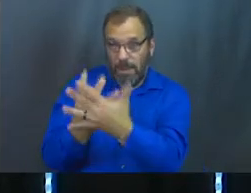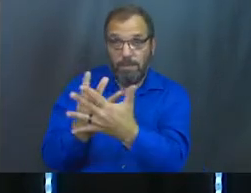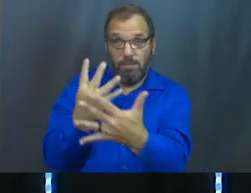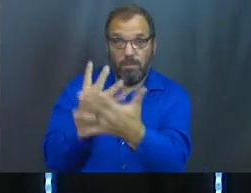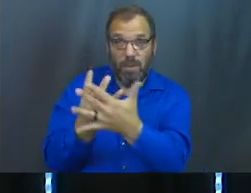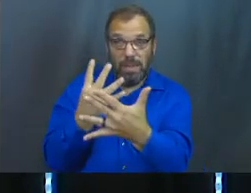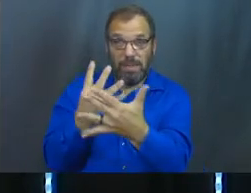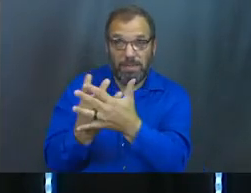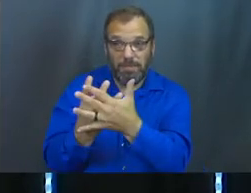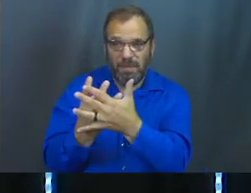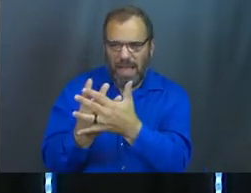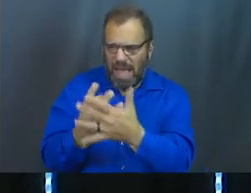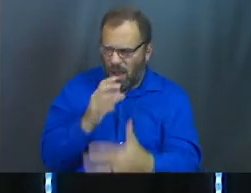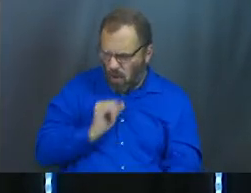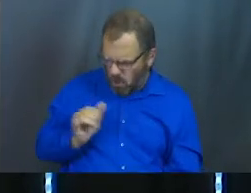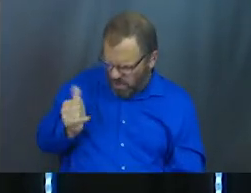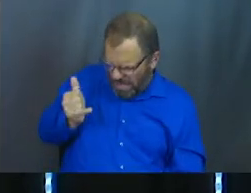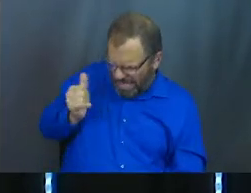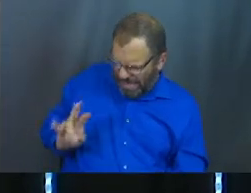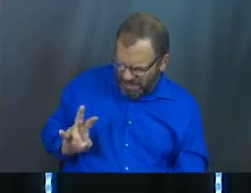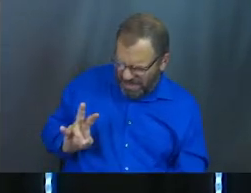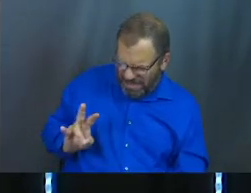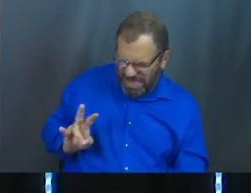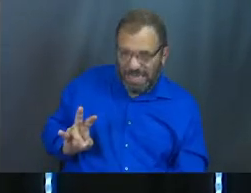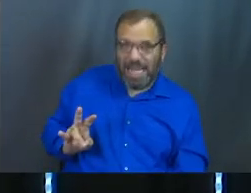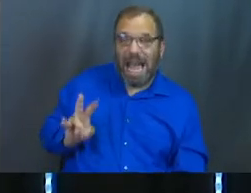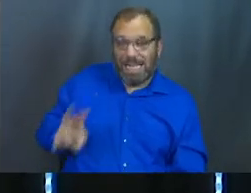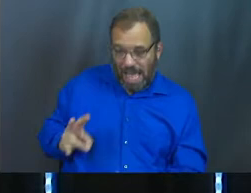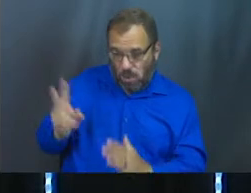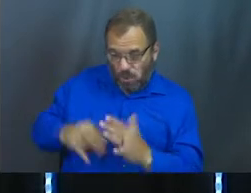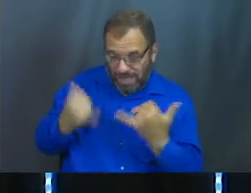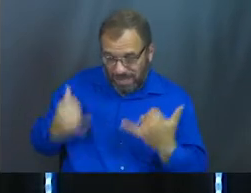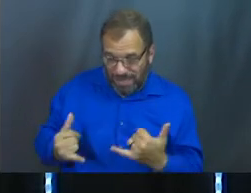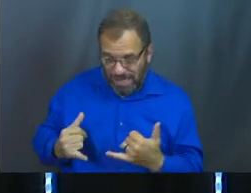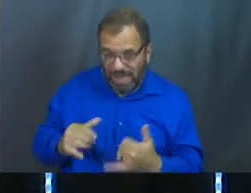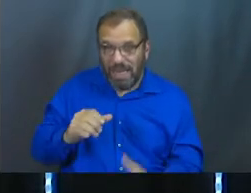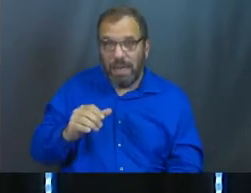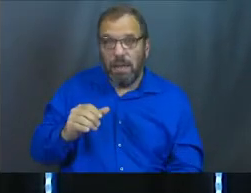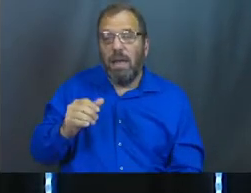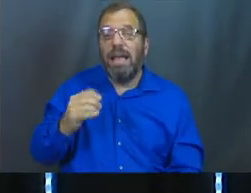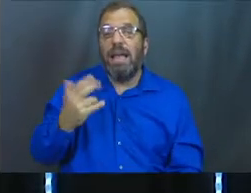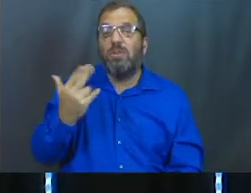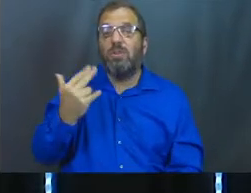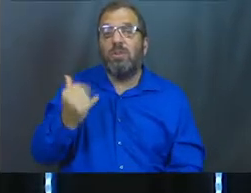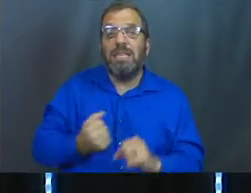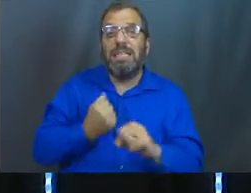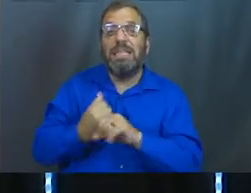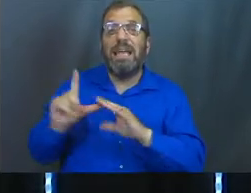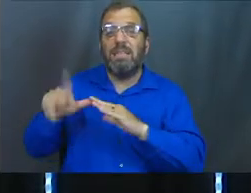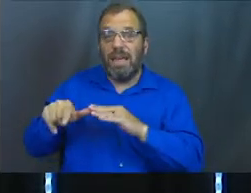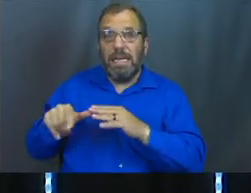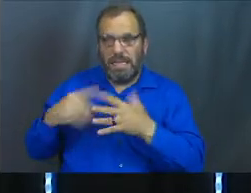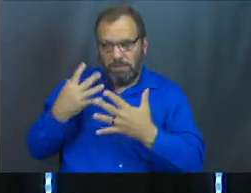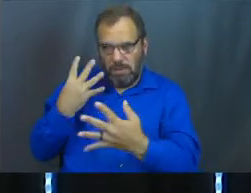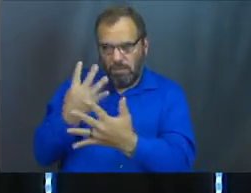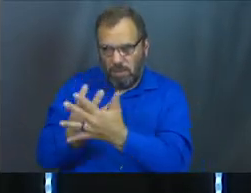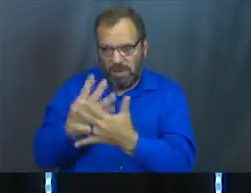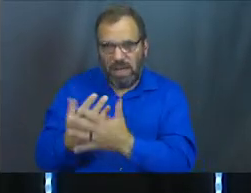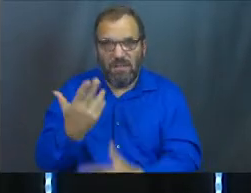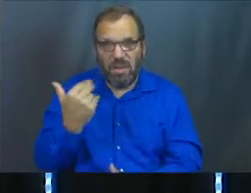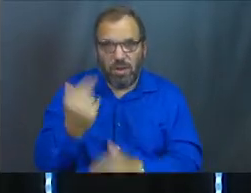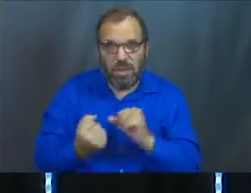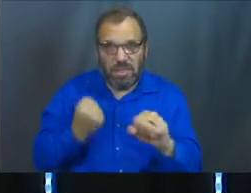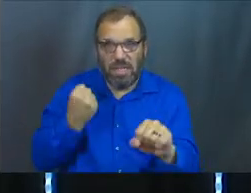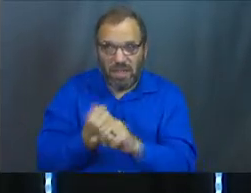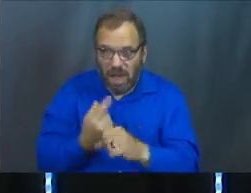and between 17 years old and what we're about to read today is 13 years, he's been waiting for things